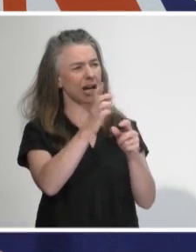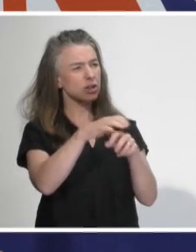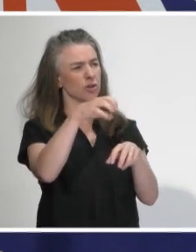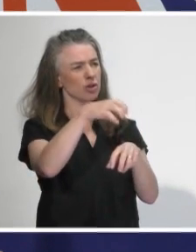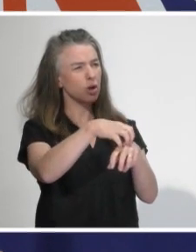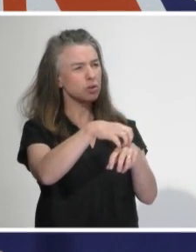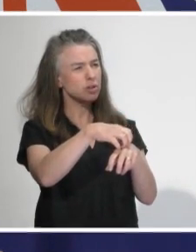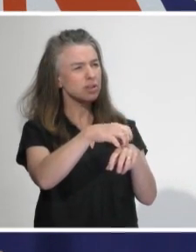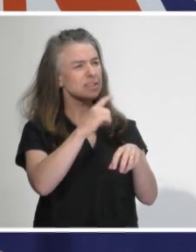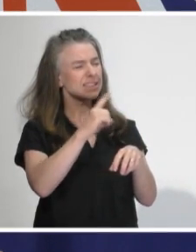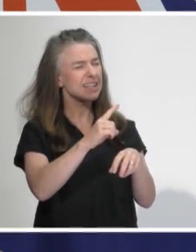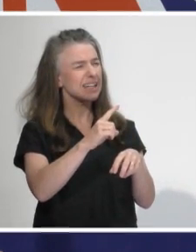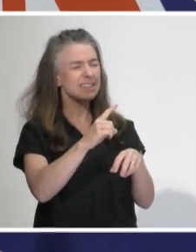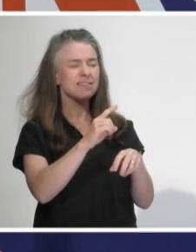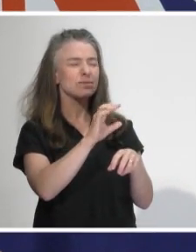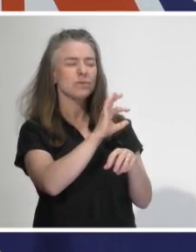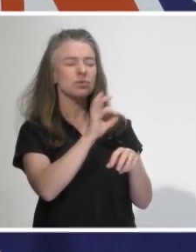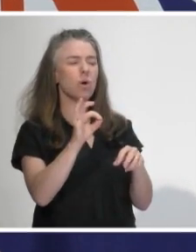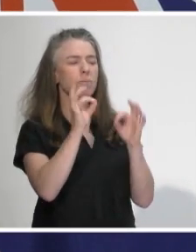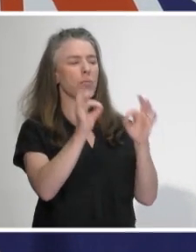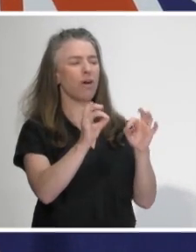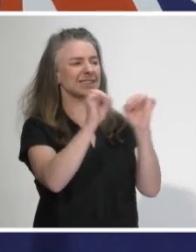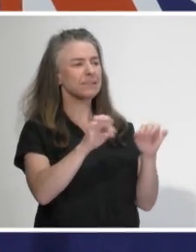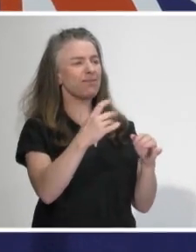working in designated zones. What concerns did you have around that?